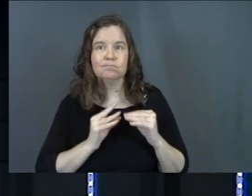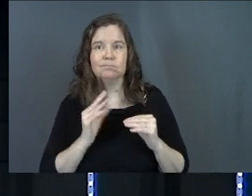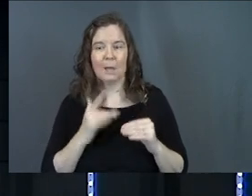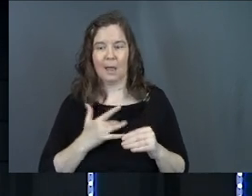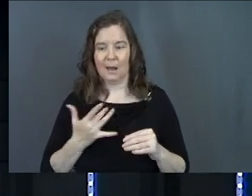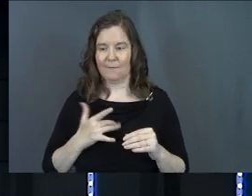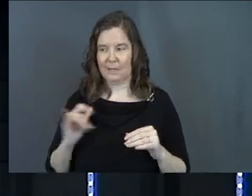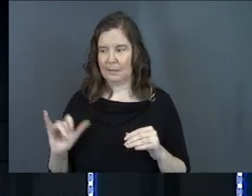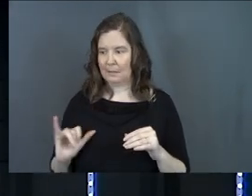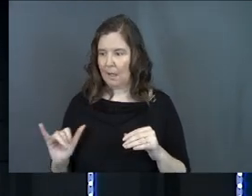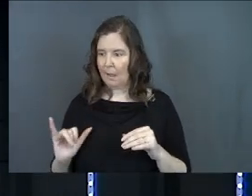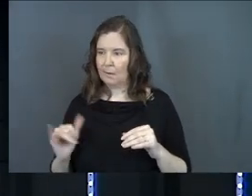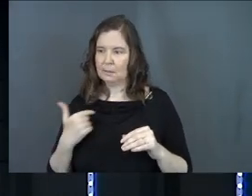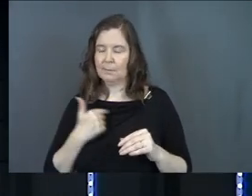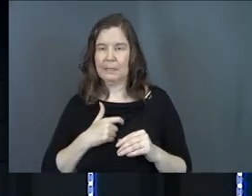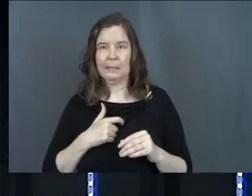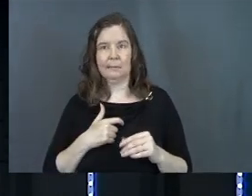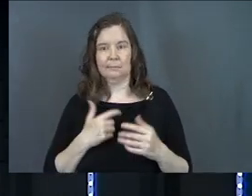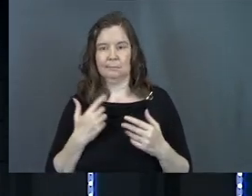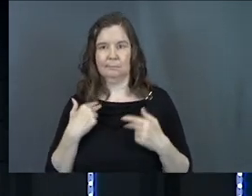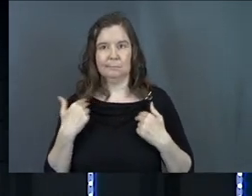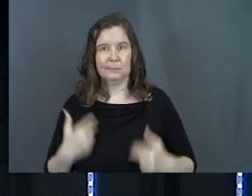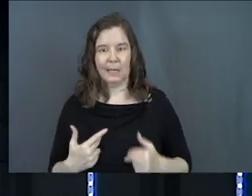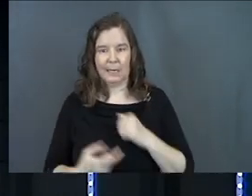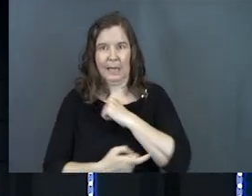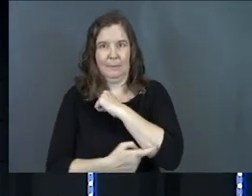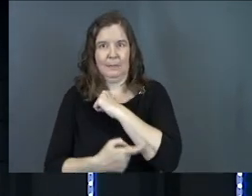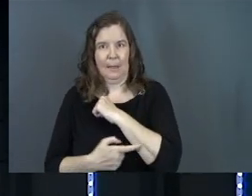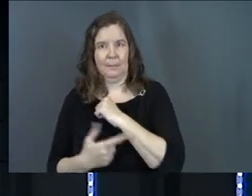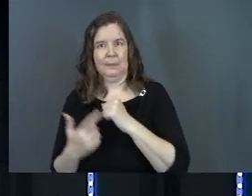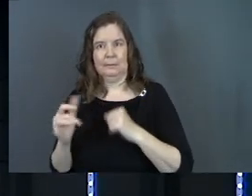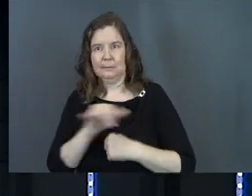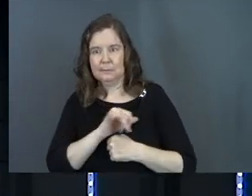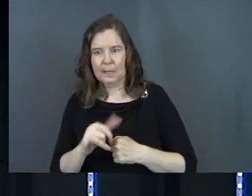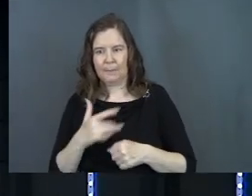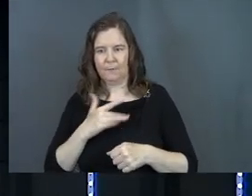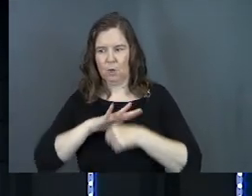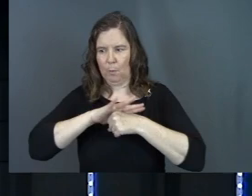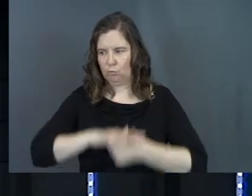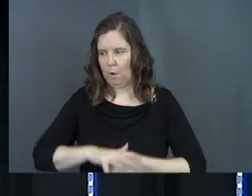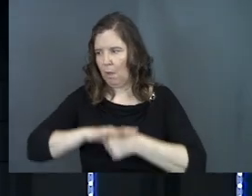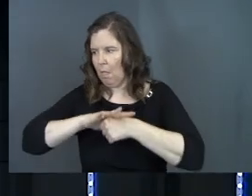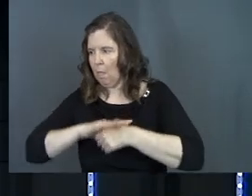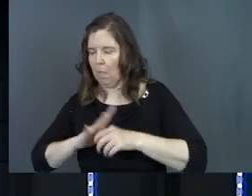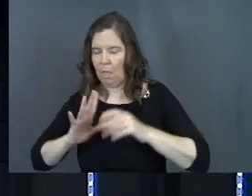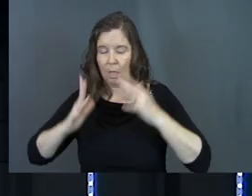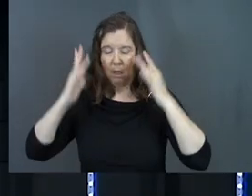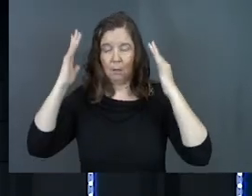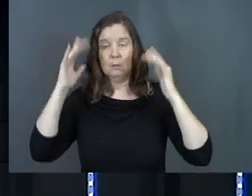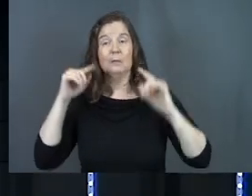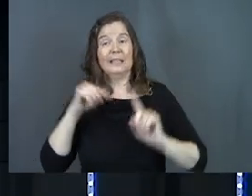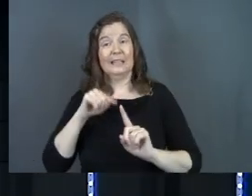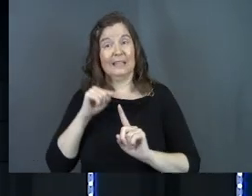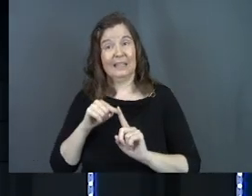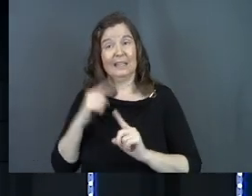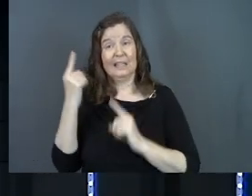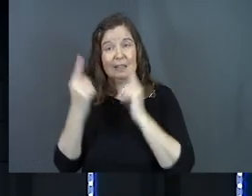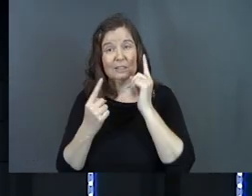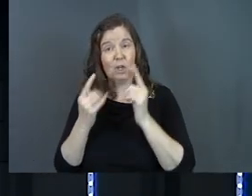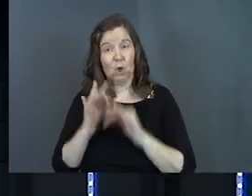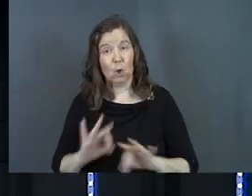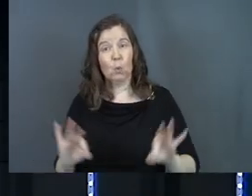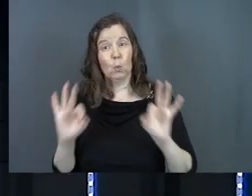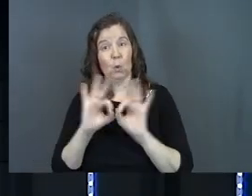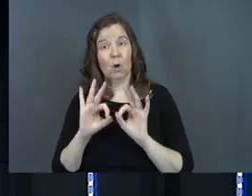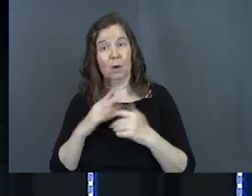feel what it was like to be in our skin. had to be tempted by us and feel our pressures and stresses and all the kind of stuff. He considered it